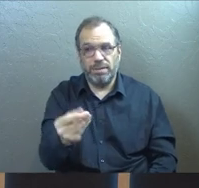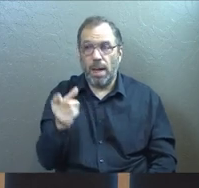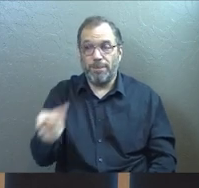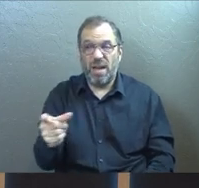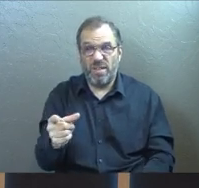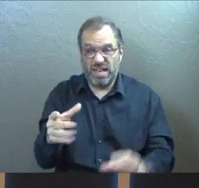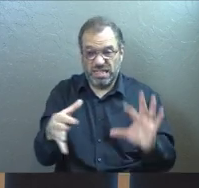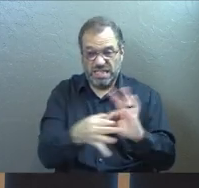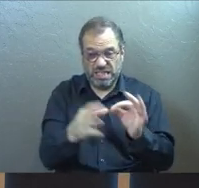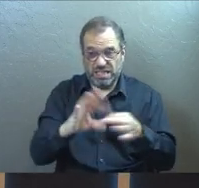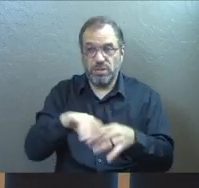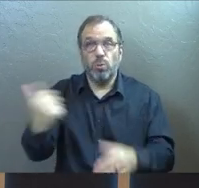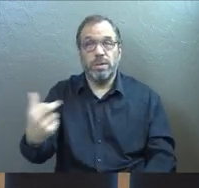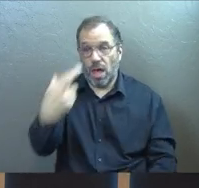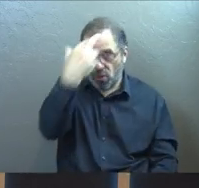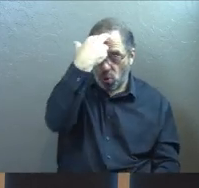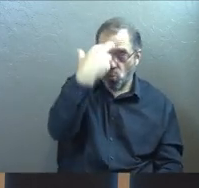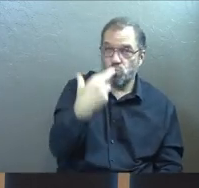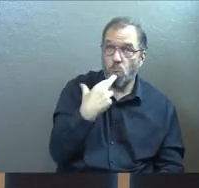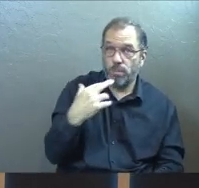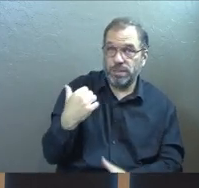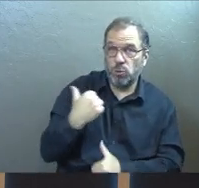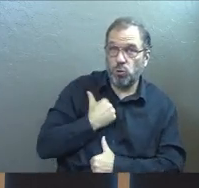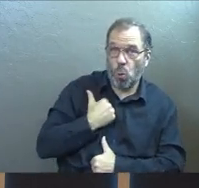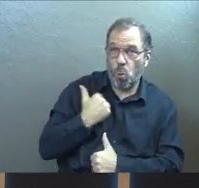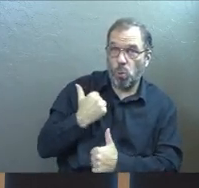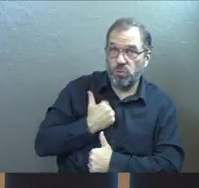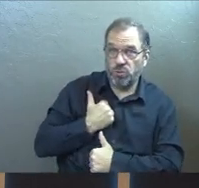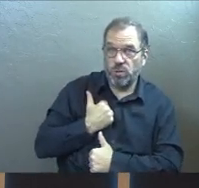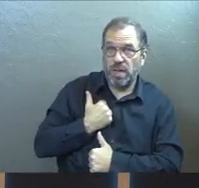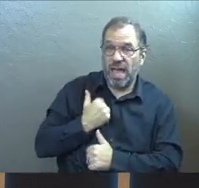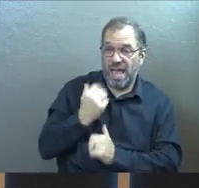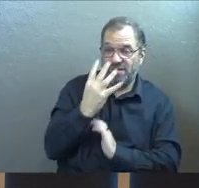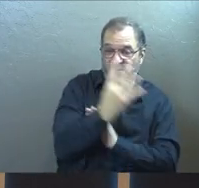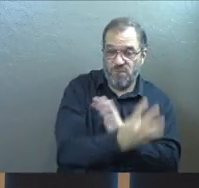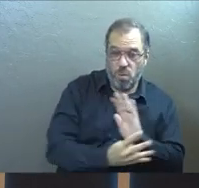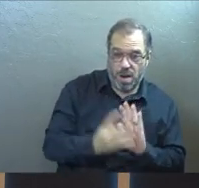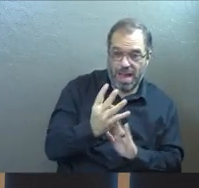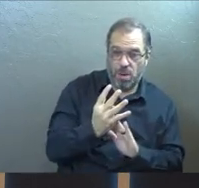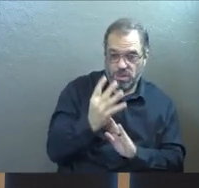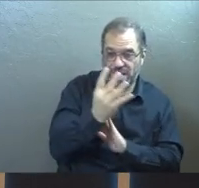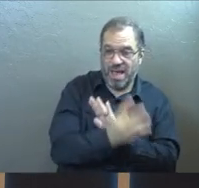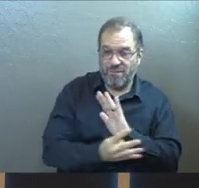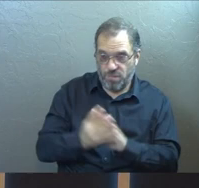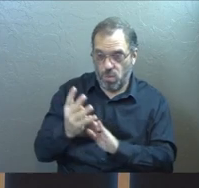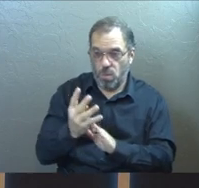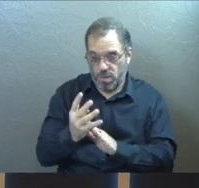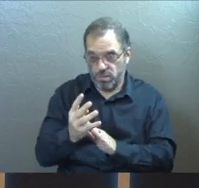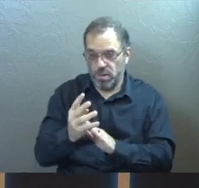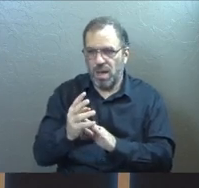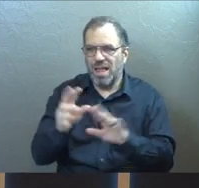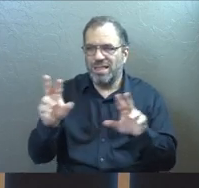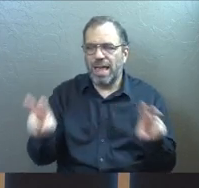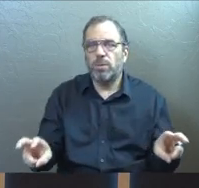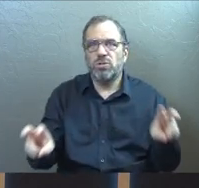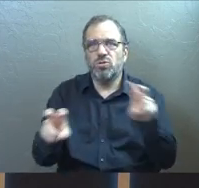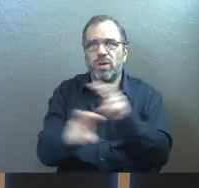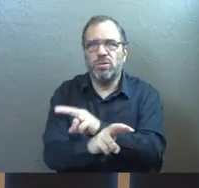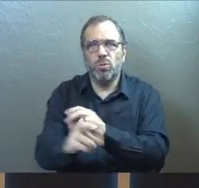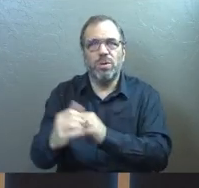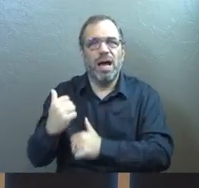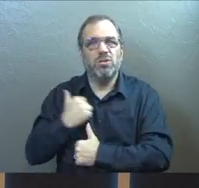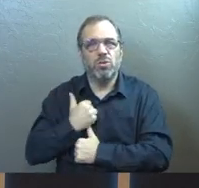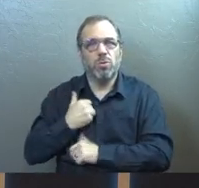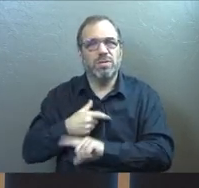chained to another Roman soldier the entire time. Every four hours, they would transition to another